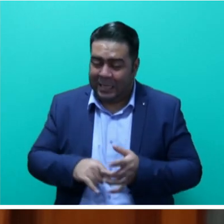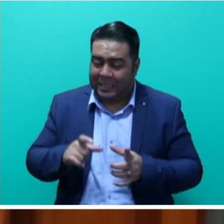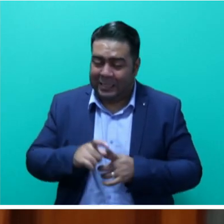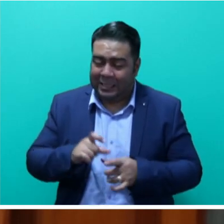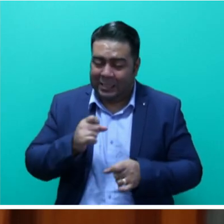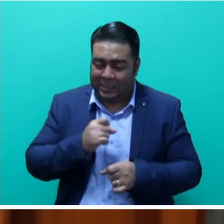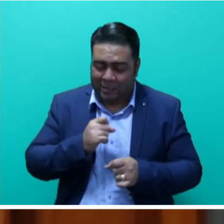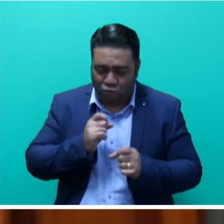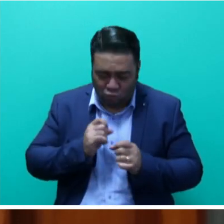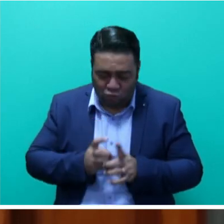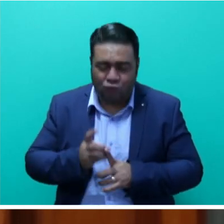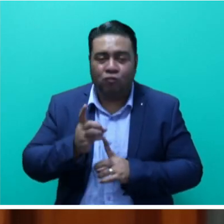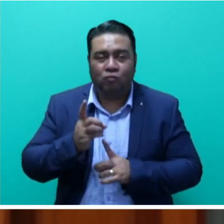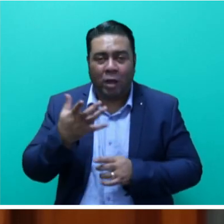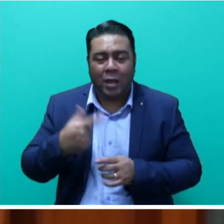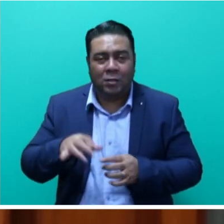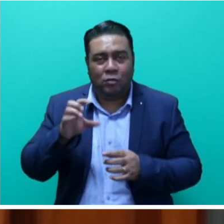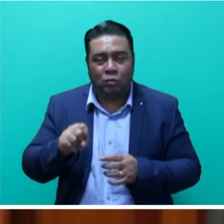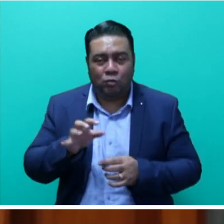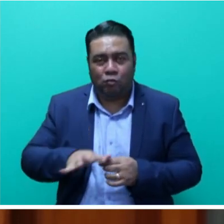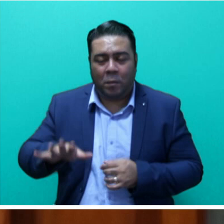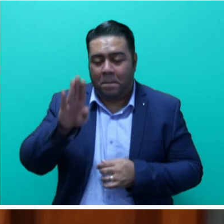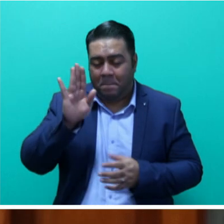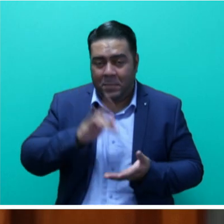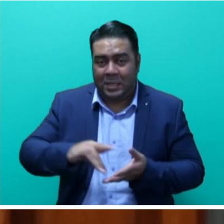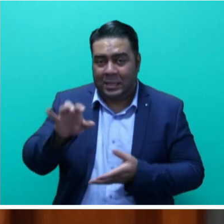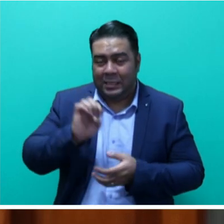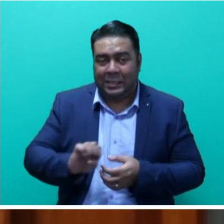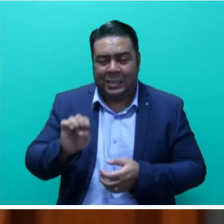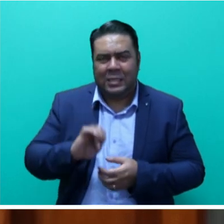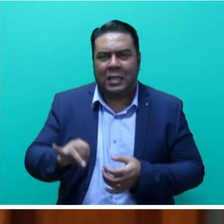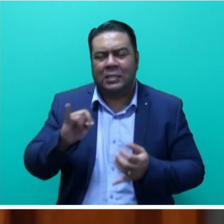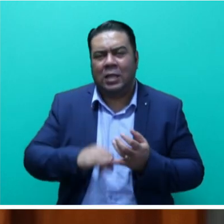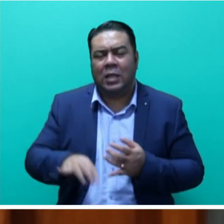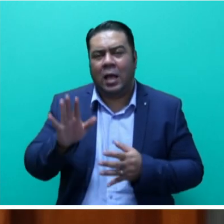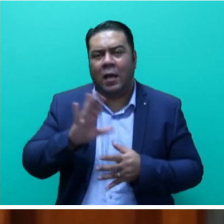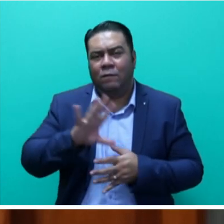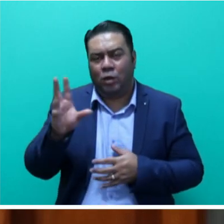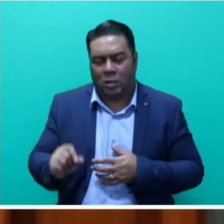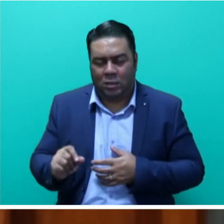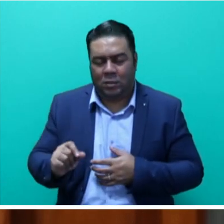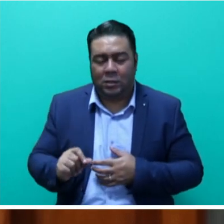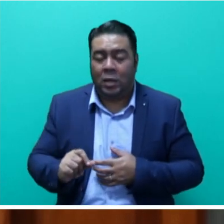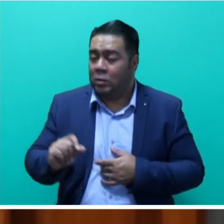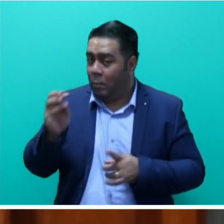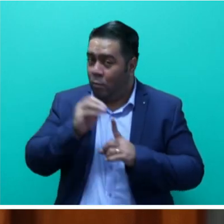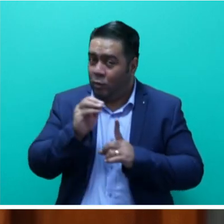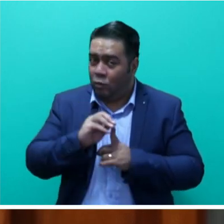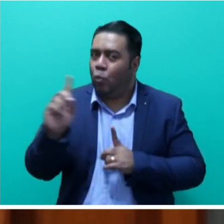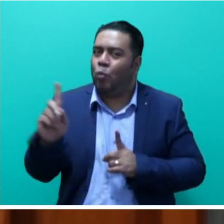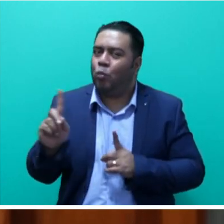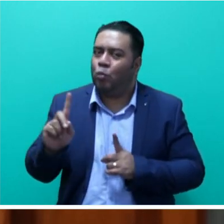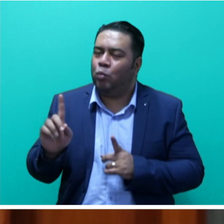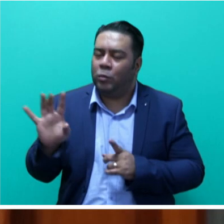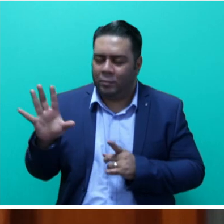in the Asia-Pacific, Middle East, and North Africa. Some of the objectives of the ministerial conference, which